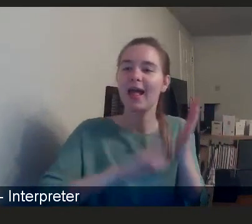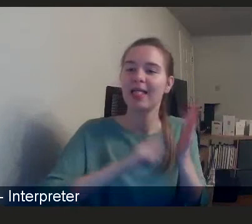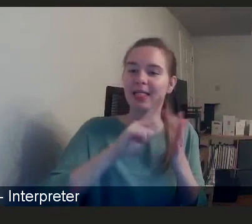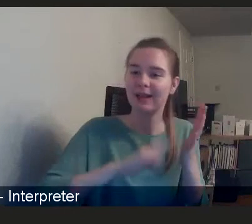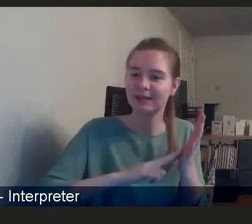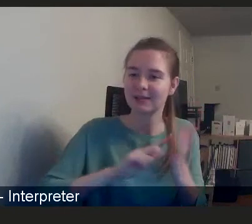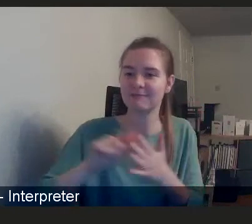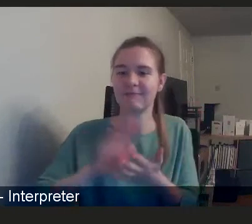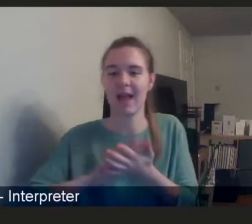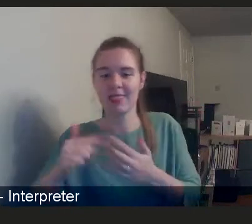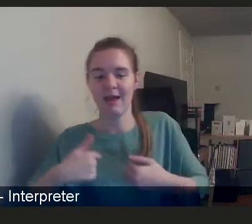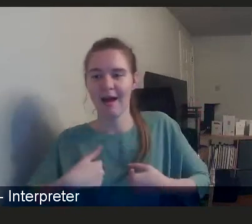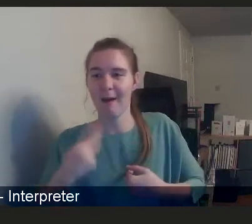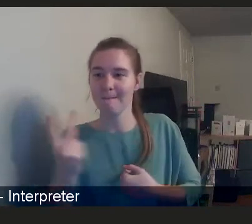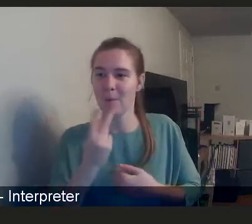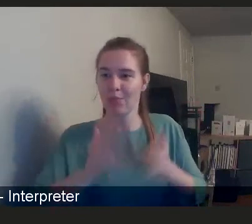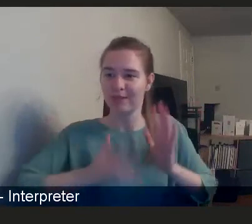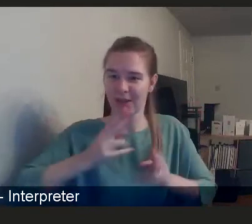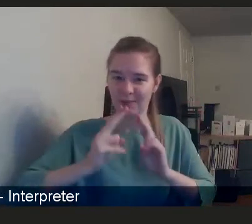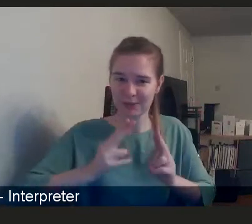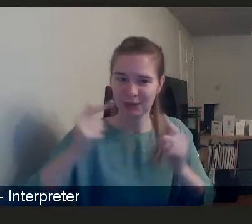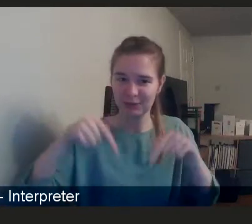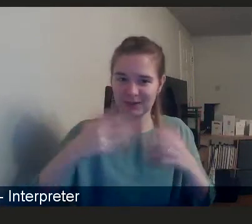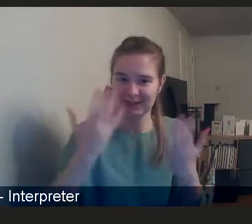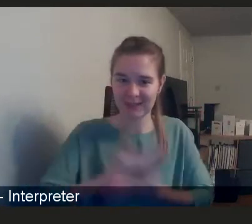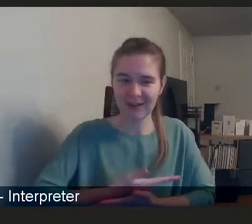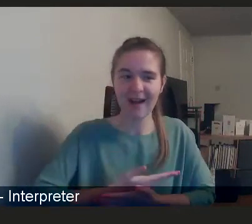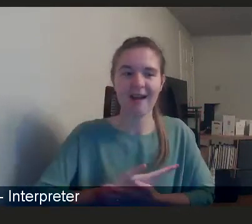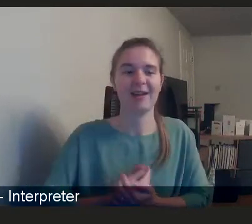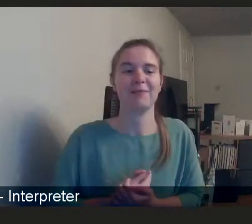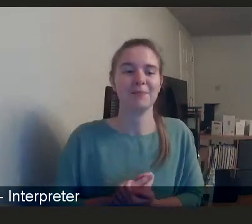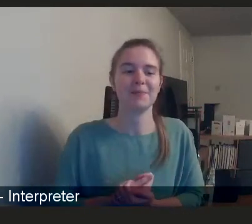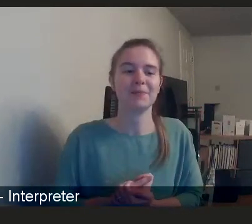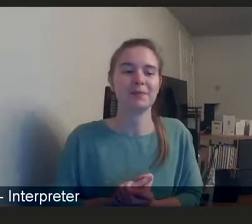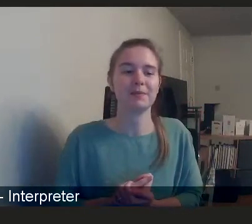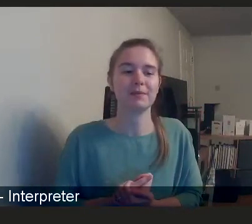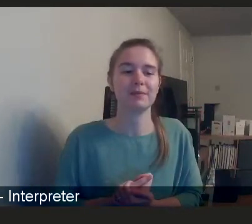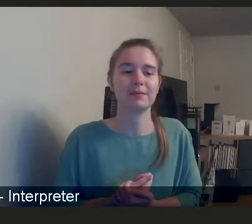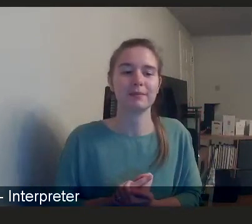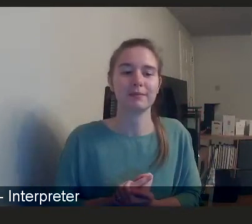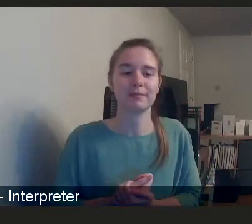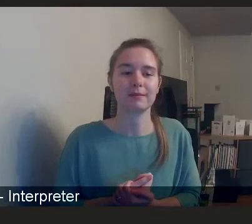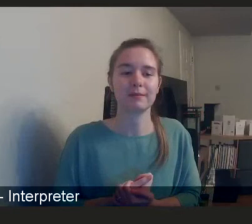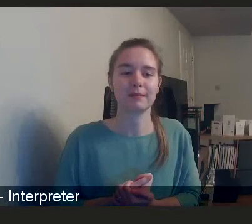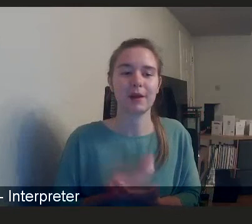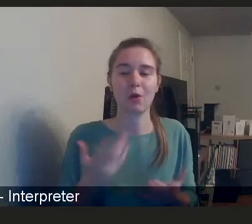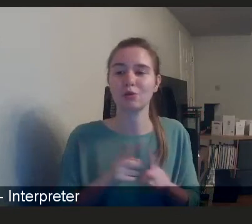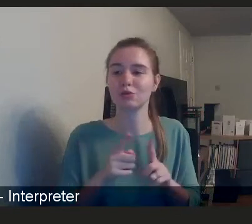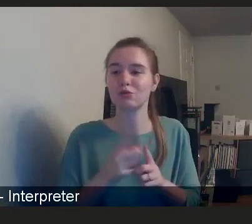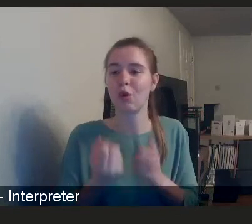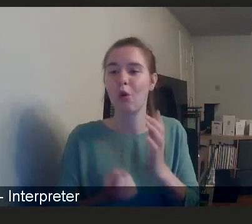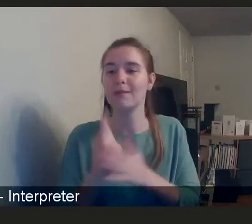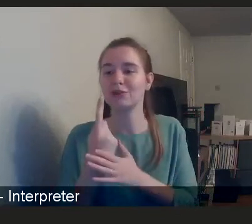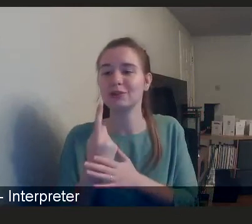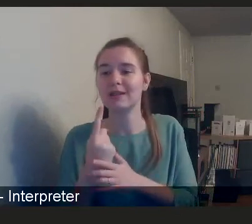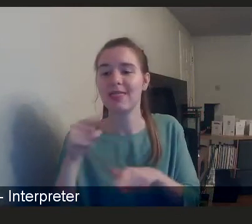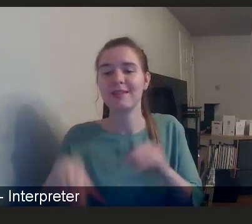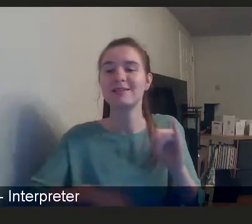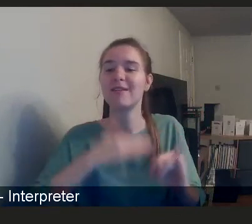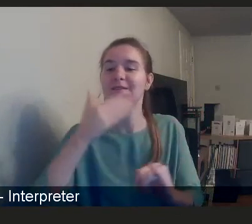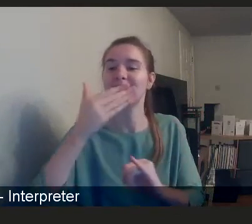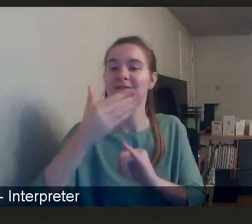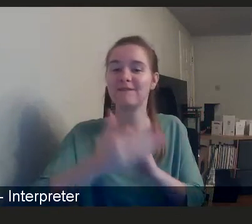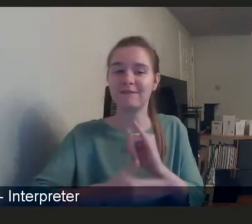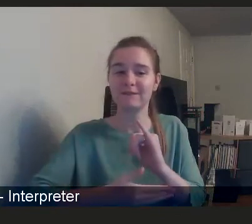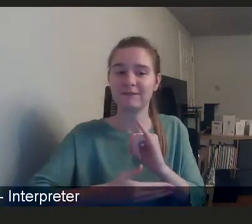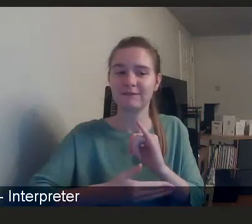providing our BSL interpretation as well today. And take the opportunity to remind you that this is the final year in